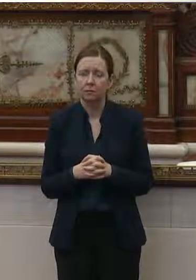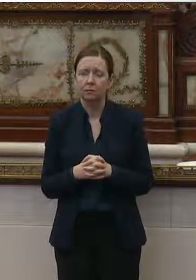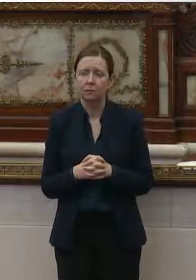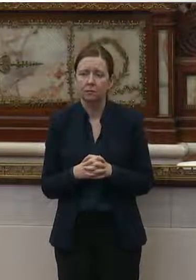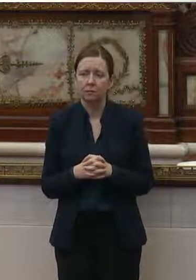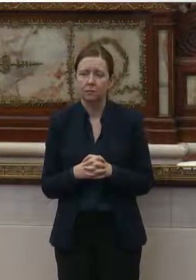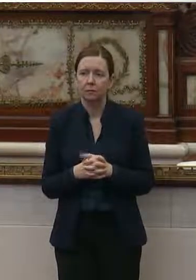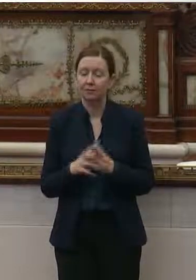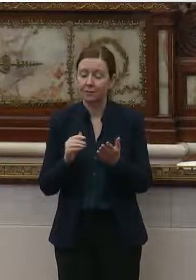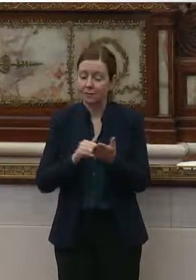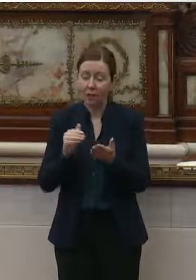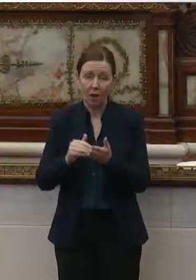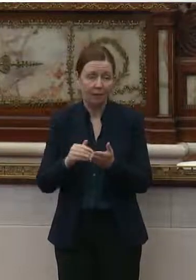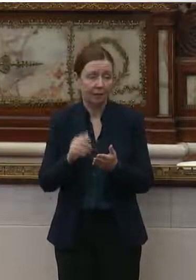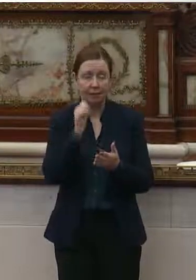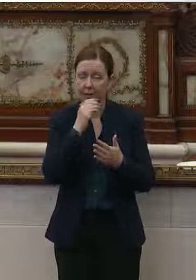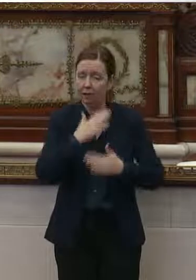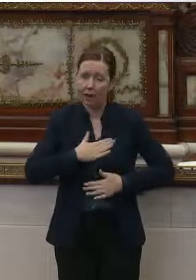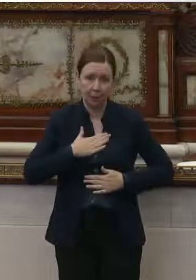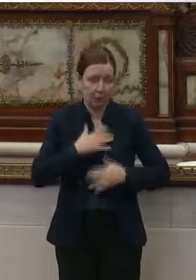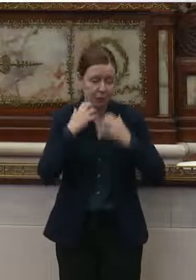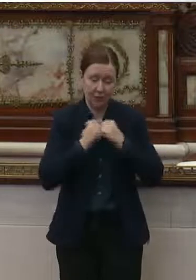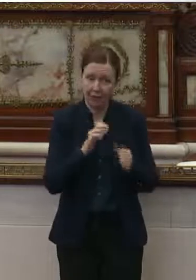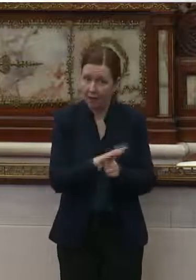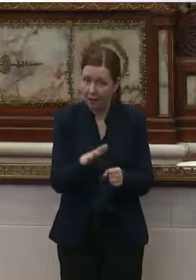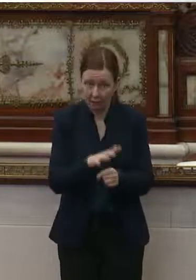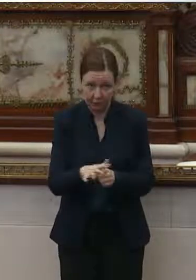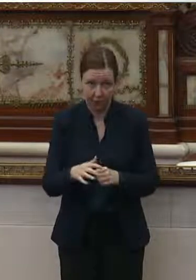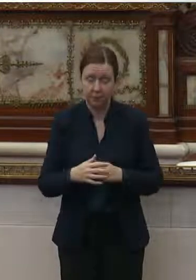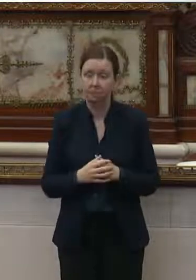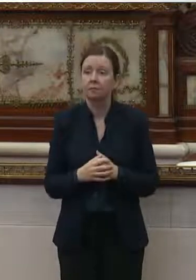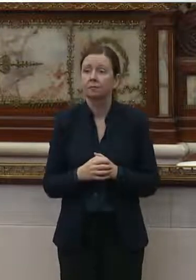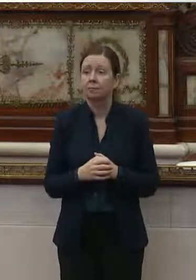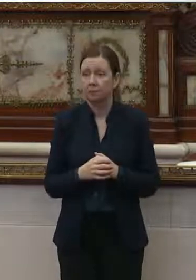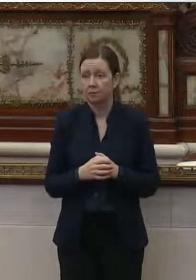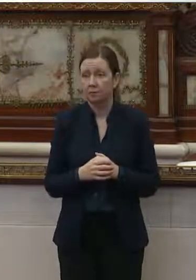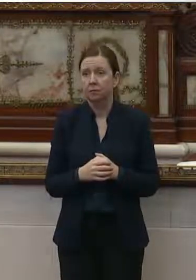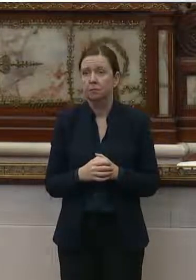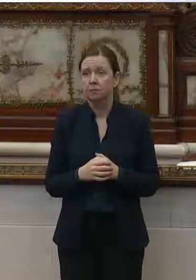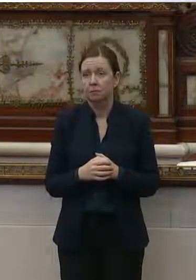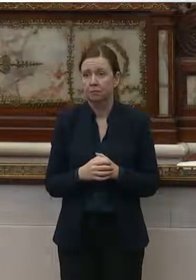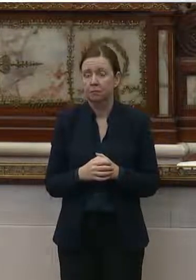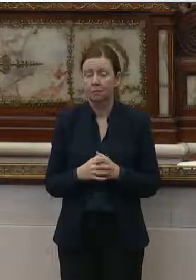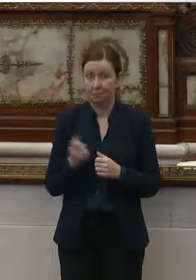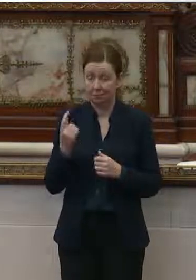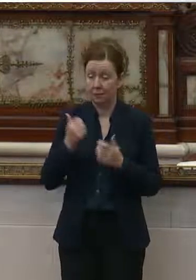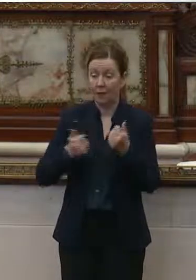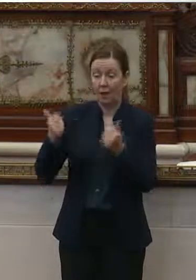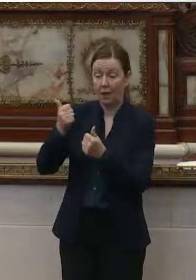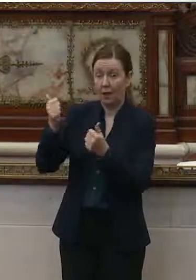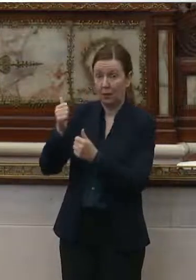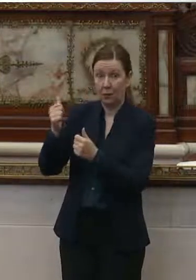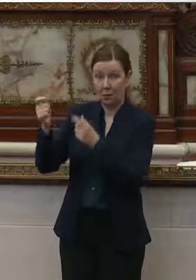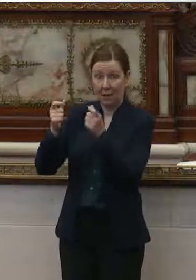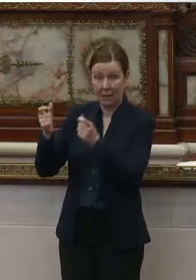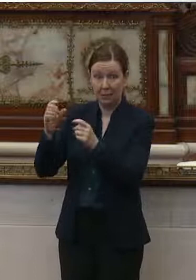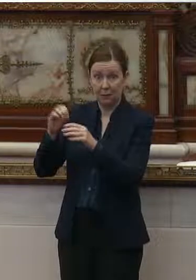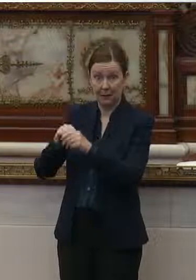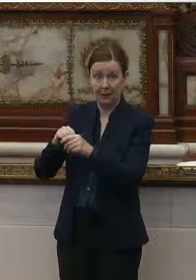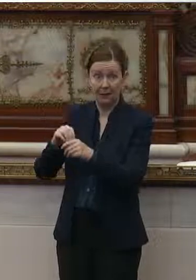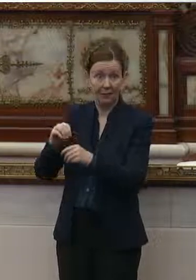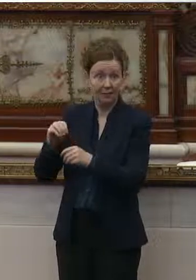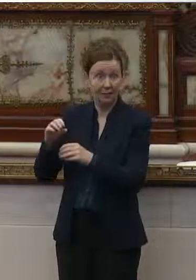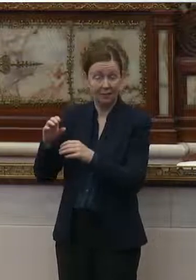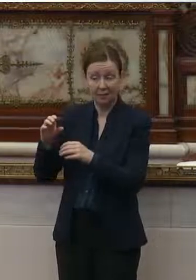are underappreciated by the upper management as a couple of